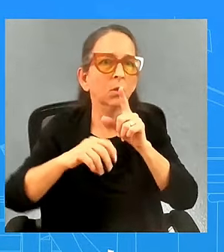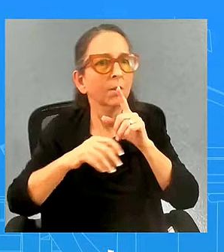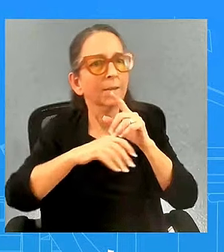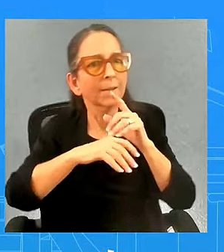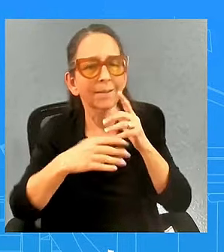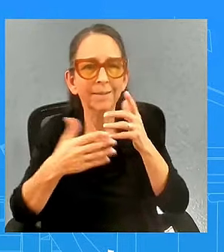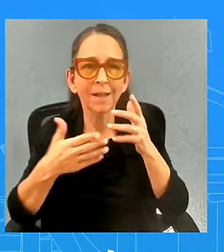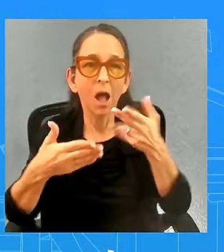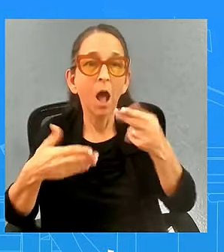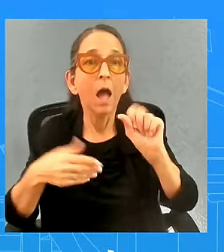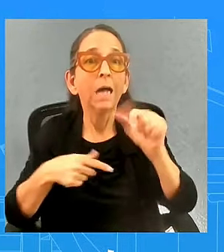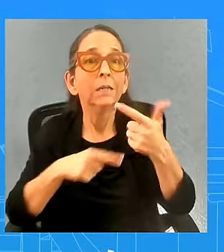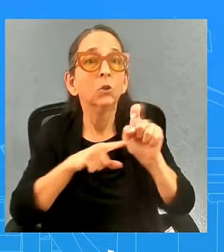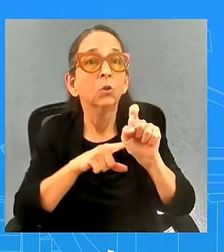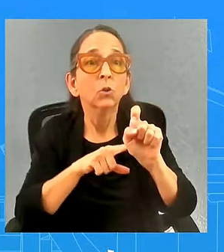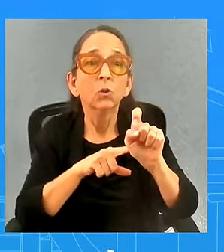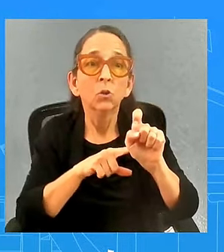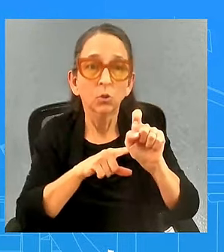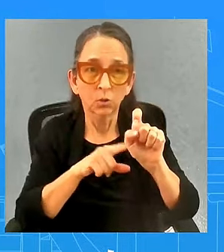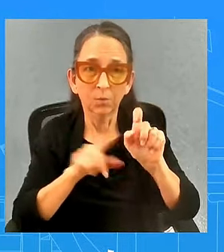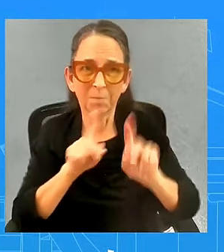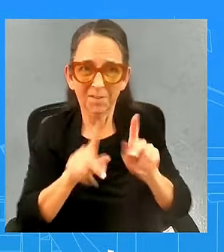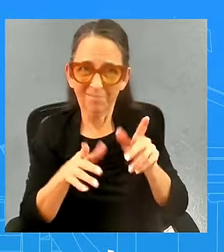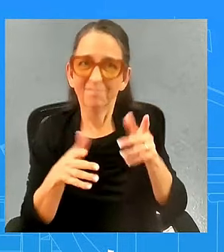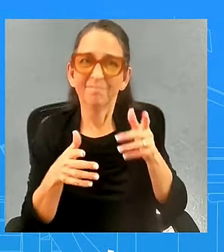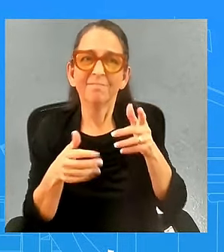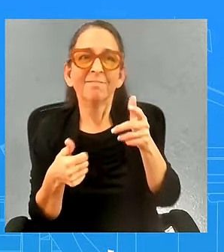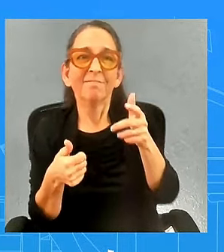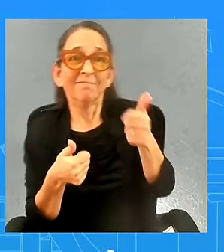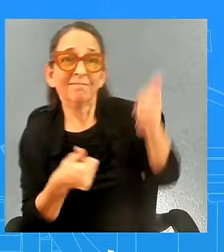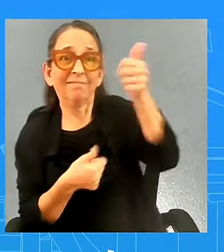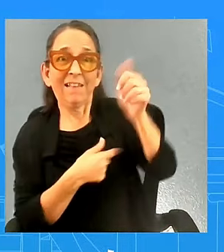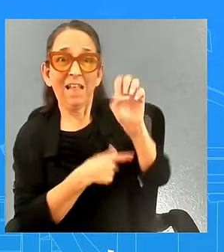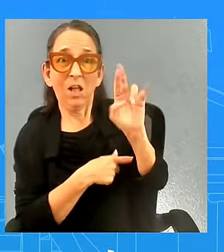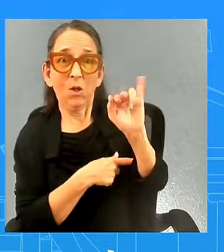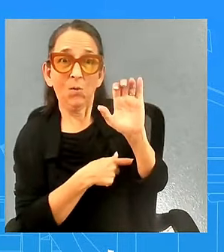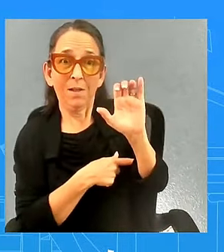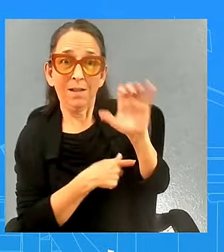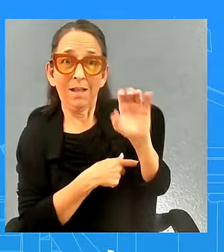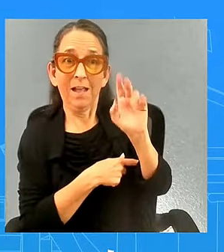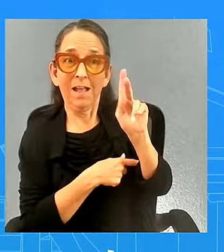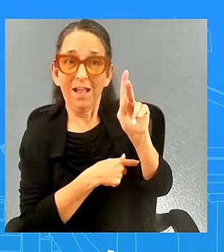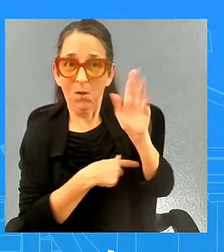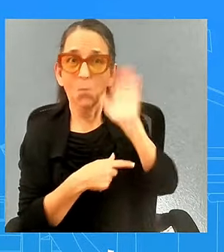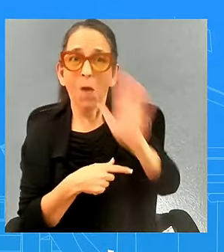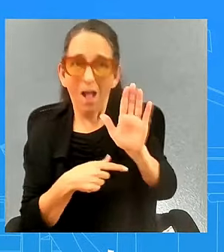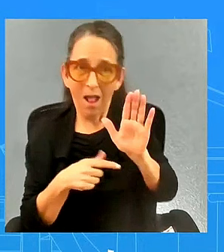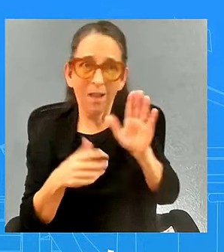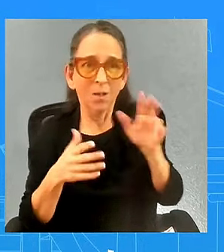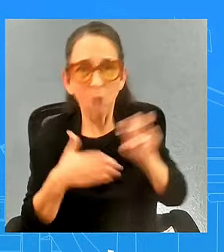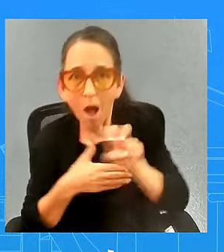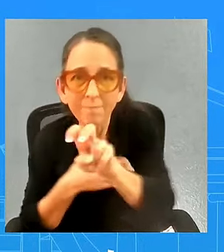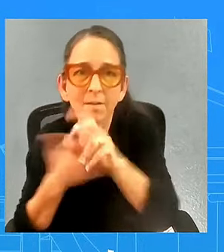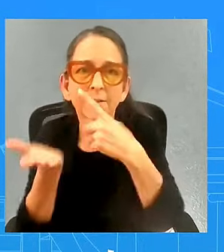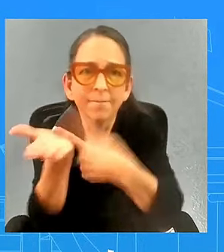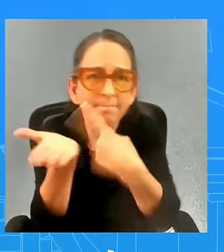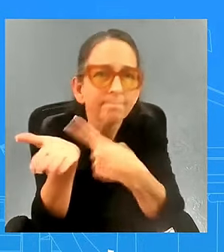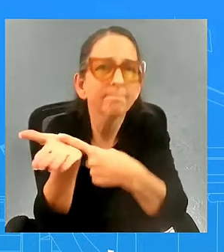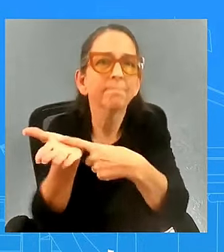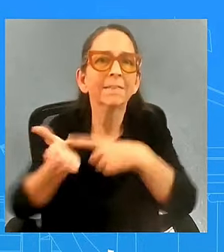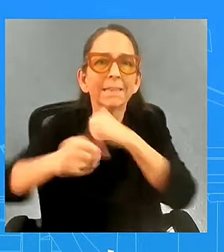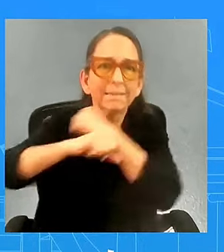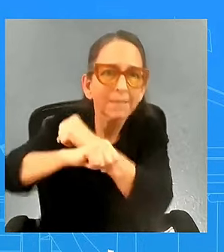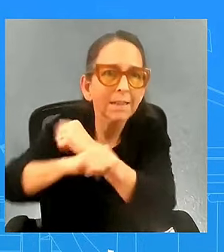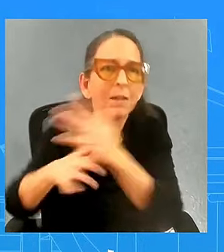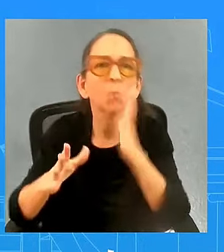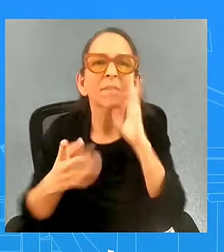general eric karila is traveling to the region to discuss regional defense and will visit israel to engage with counterparts